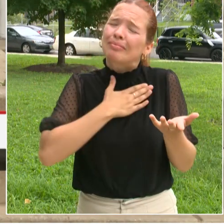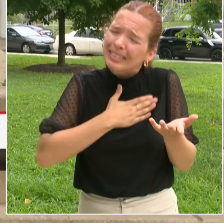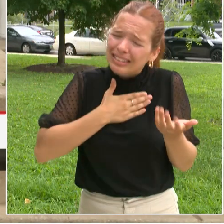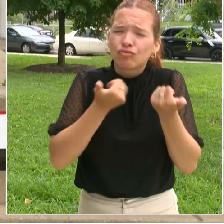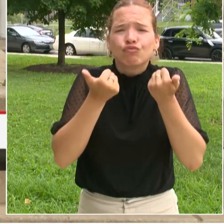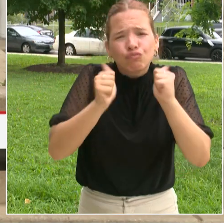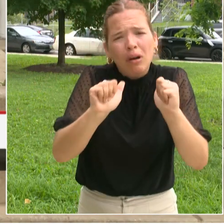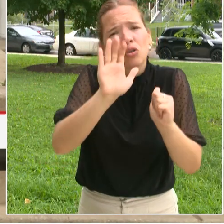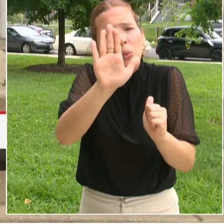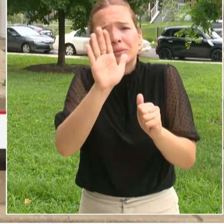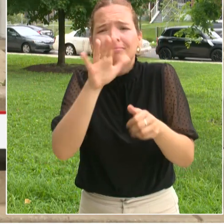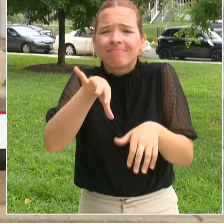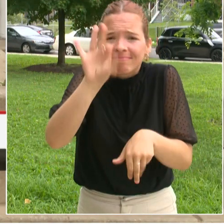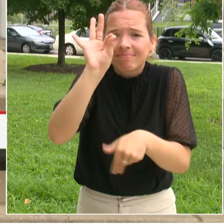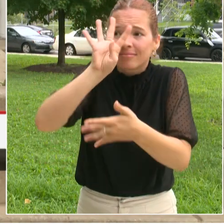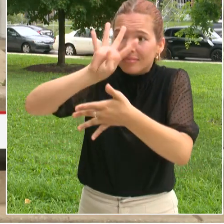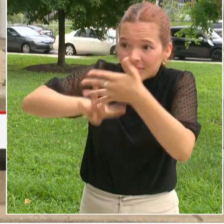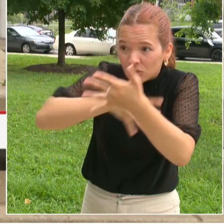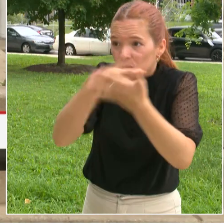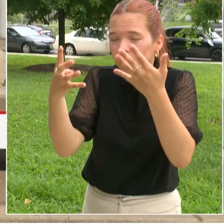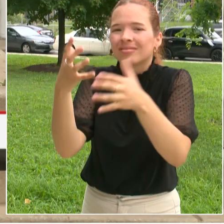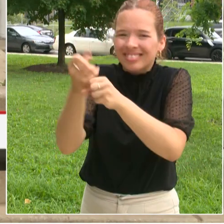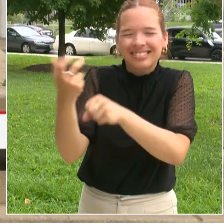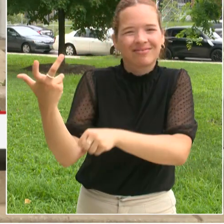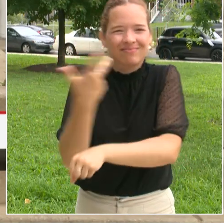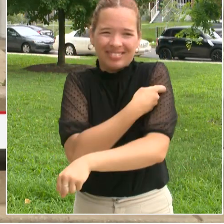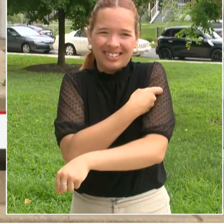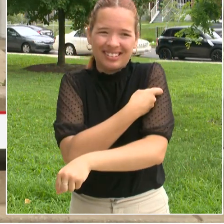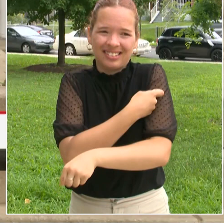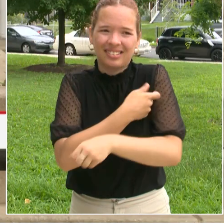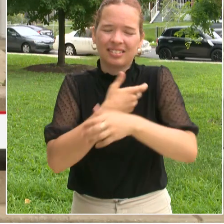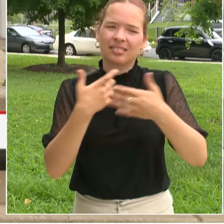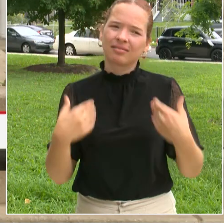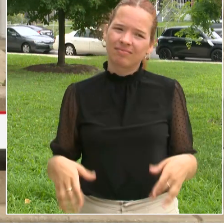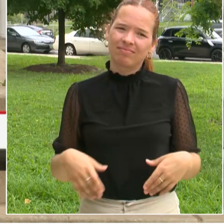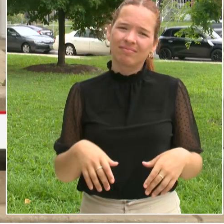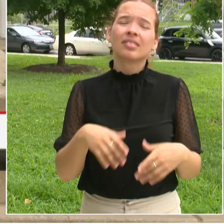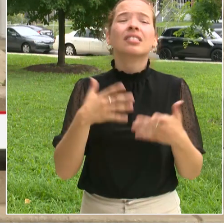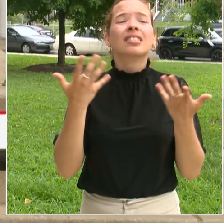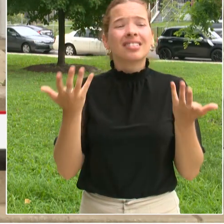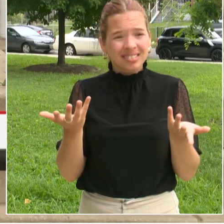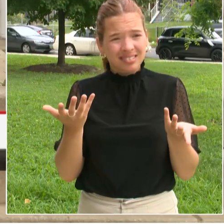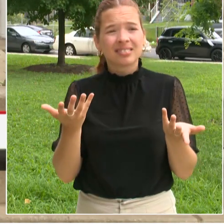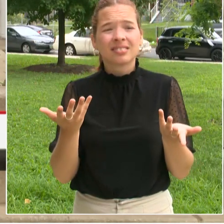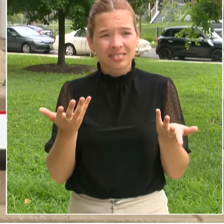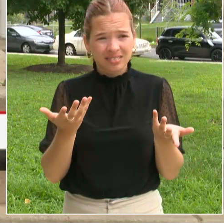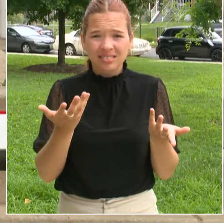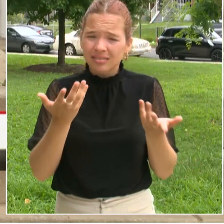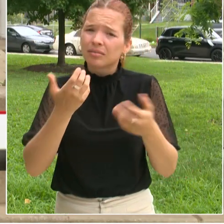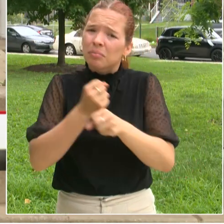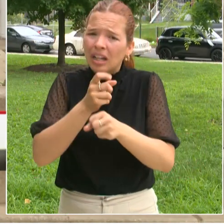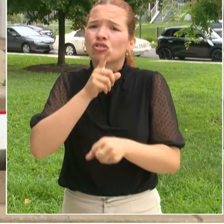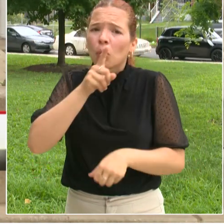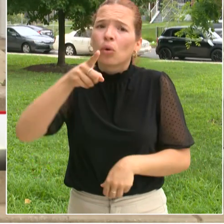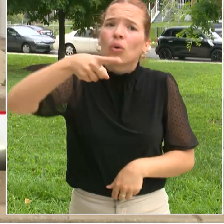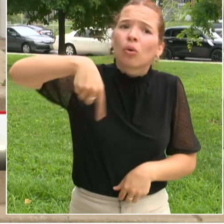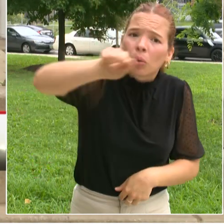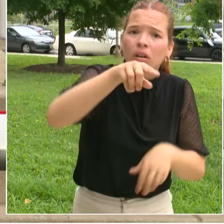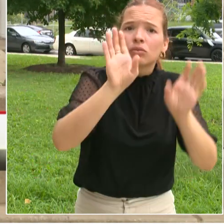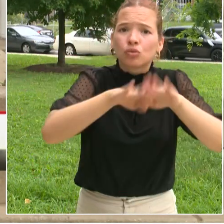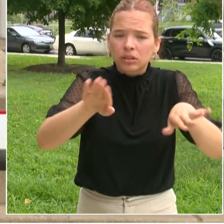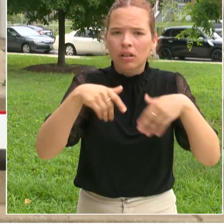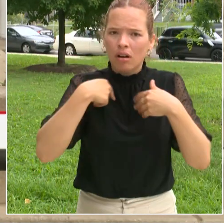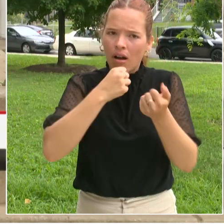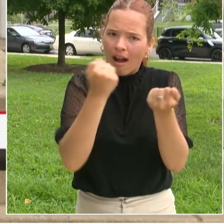overall wellness of our students, we expect all of our students, all of our children to be fully up to date on their routine pediatric vaccinations when they return to school